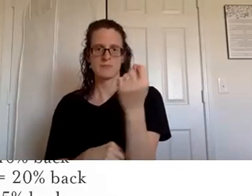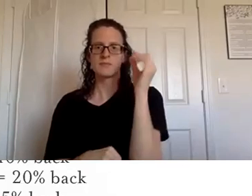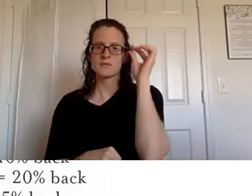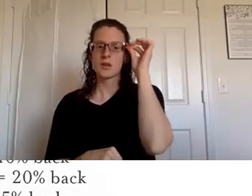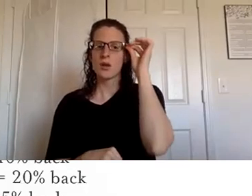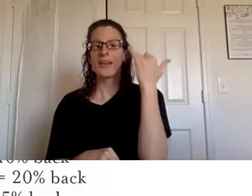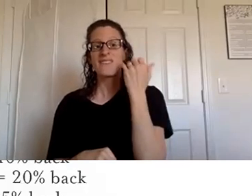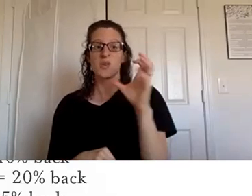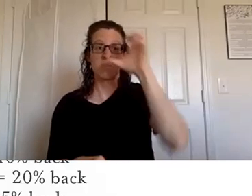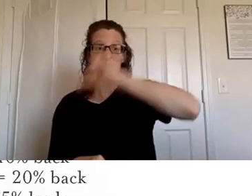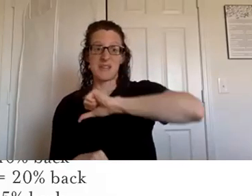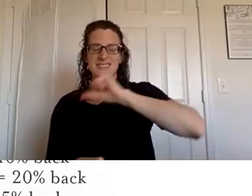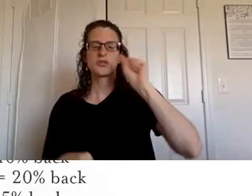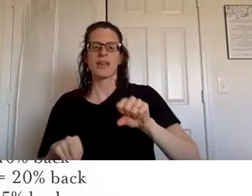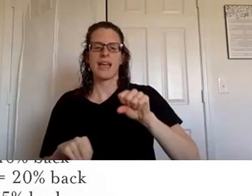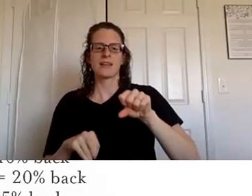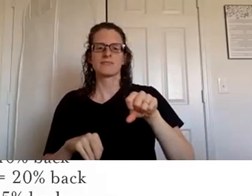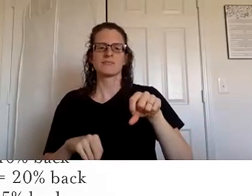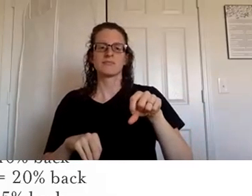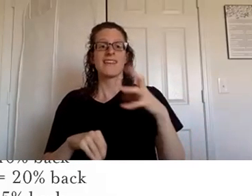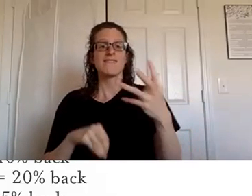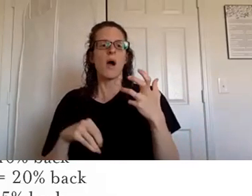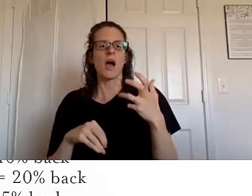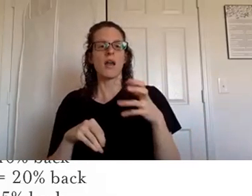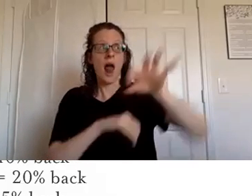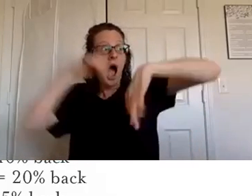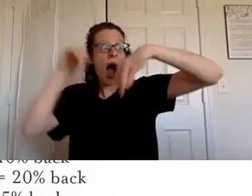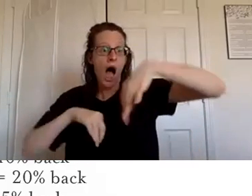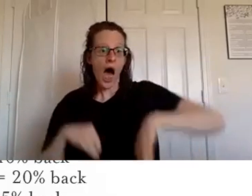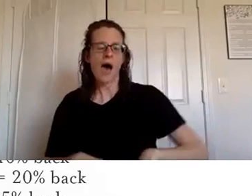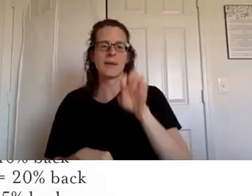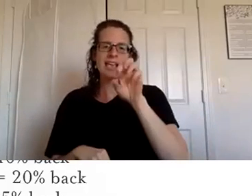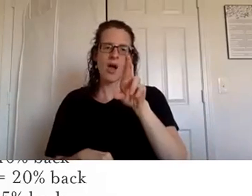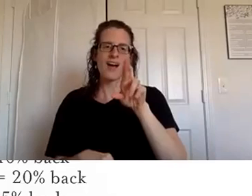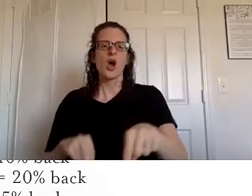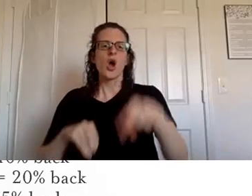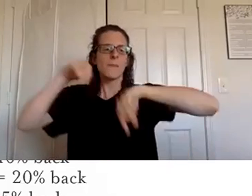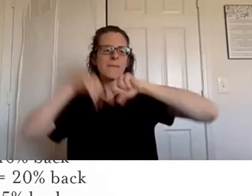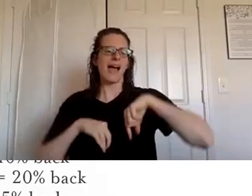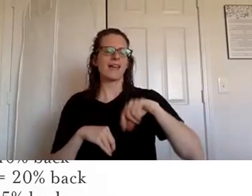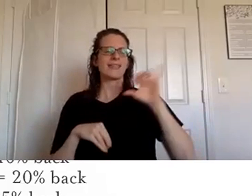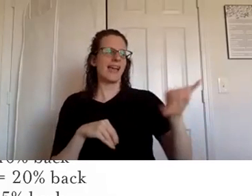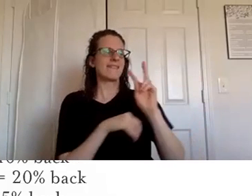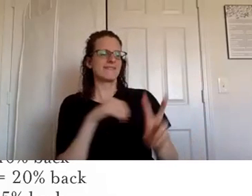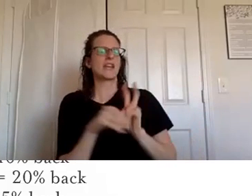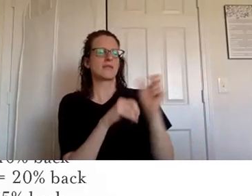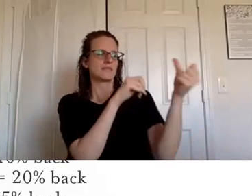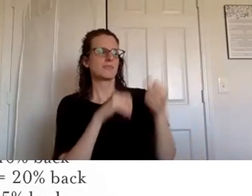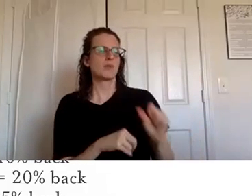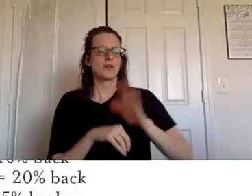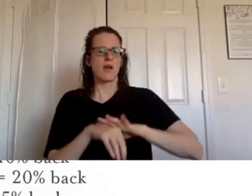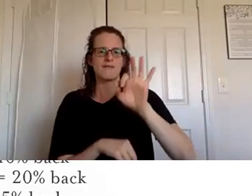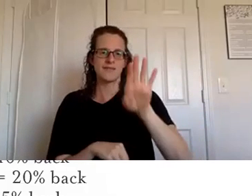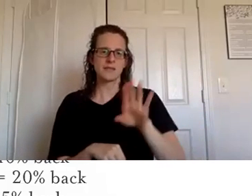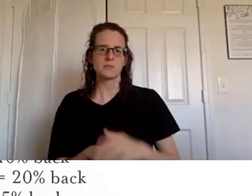missed that um if you want all the details about essential rewards go back and watch that it was really good um and we've got it shared in our